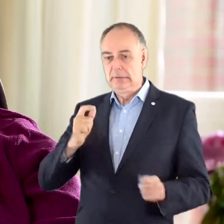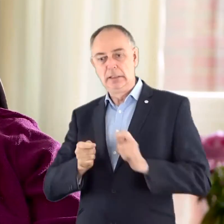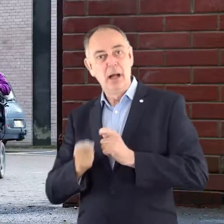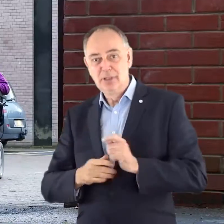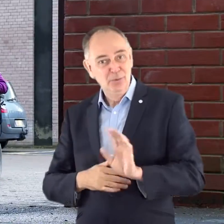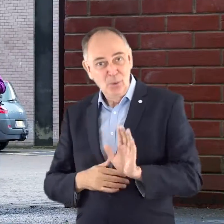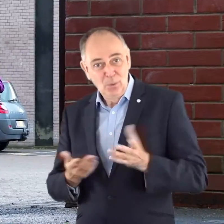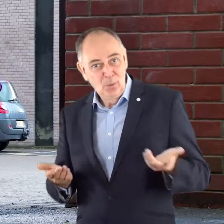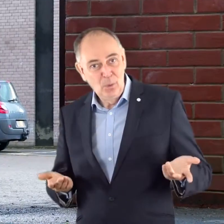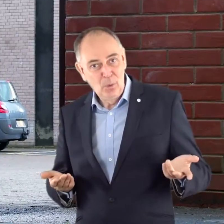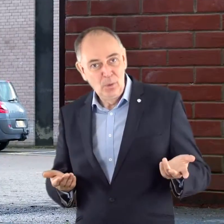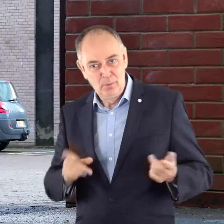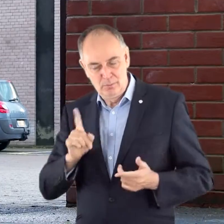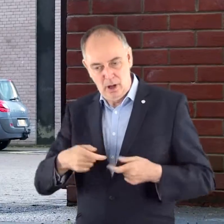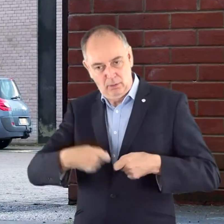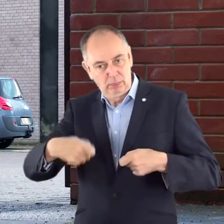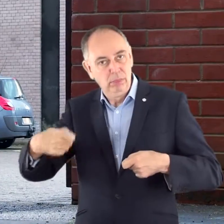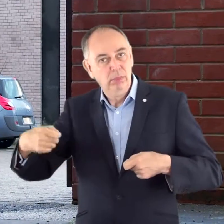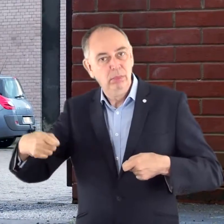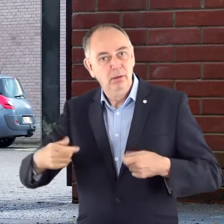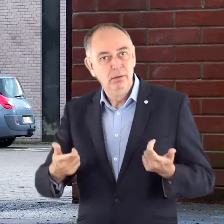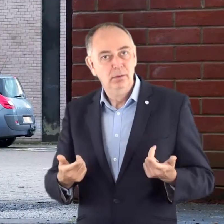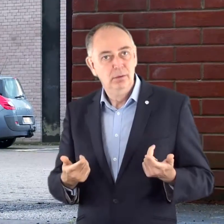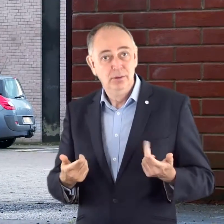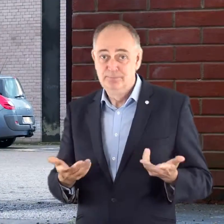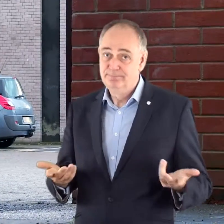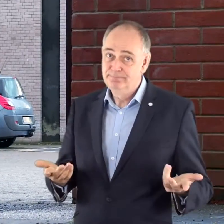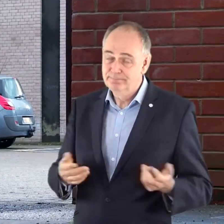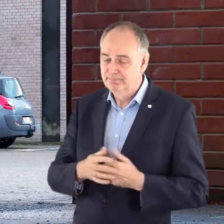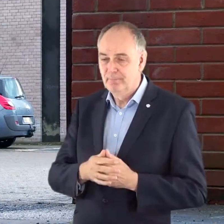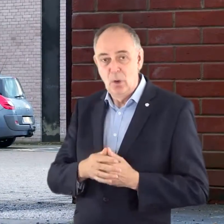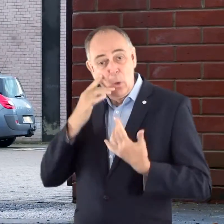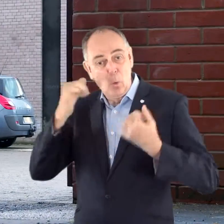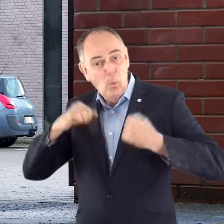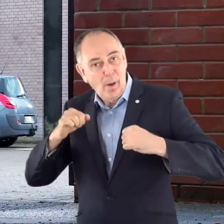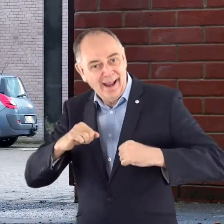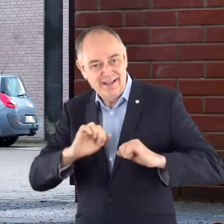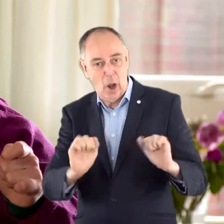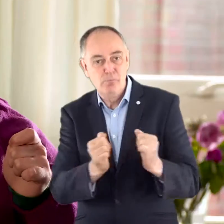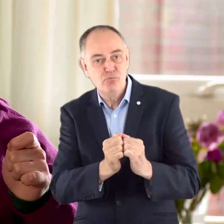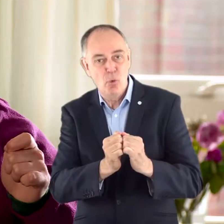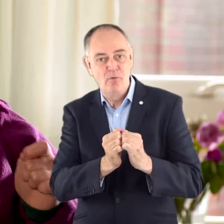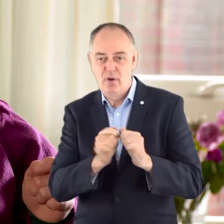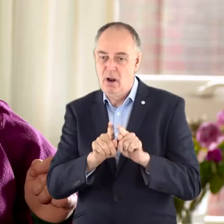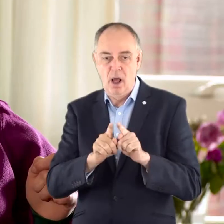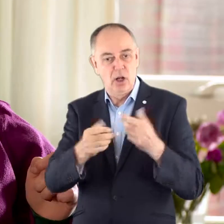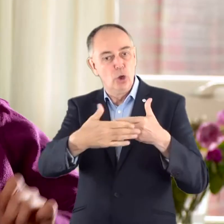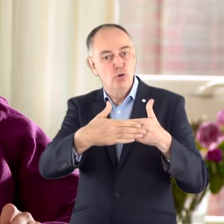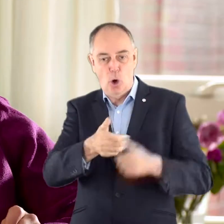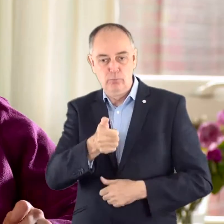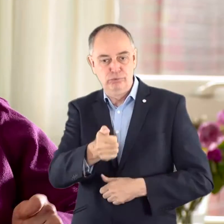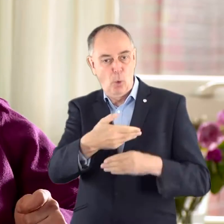take so long. I'm still waiting for approval for an electronic door opener because I find it difficult to